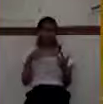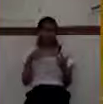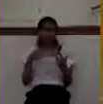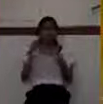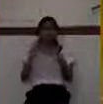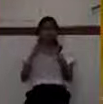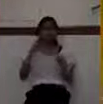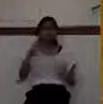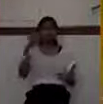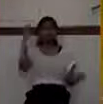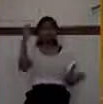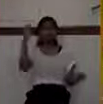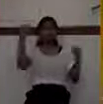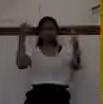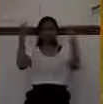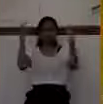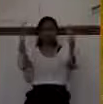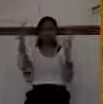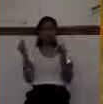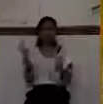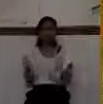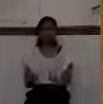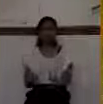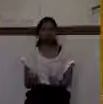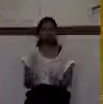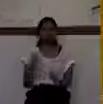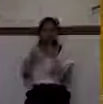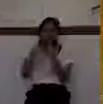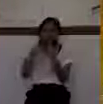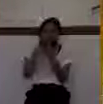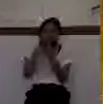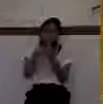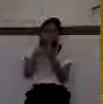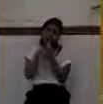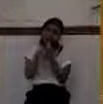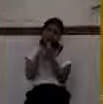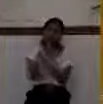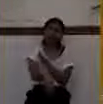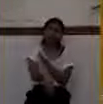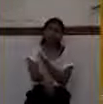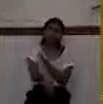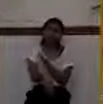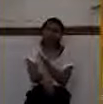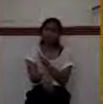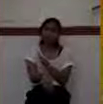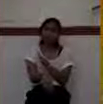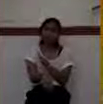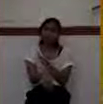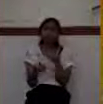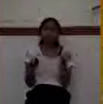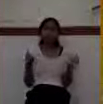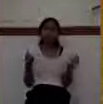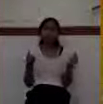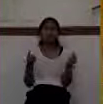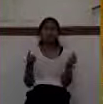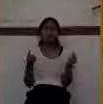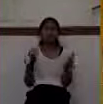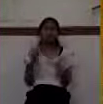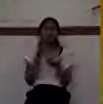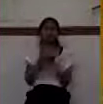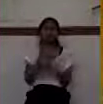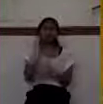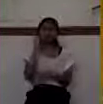spiritual deterioration. We are on a spiritual decline. You know what we need to do? We need to stop pretending.